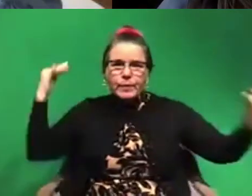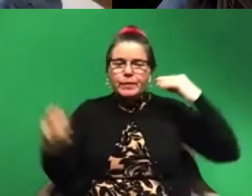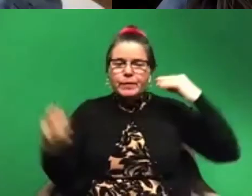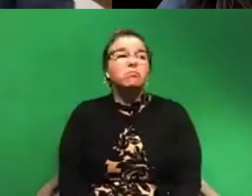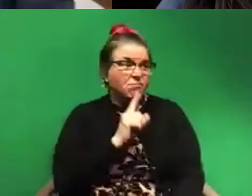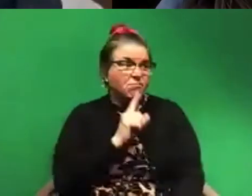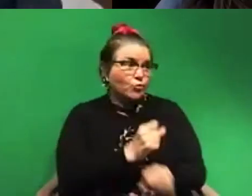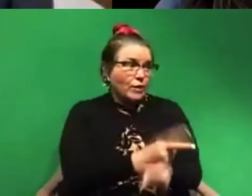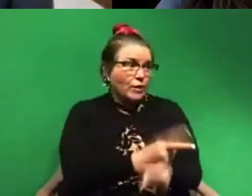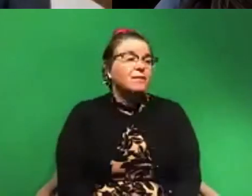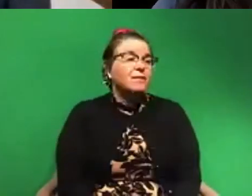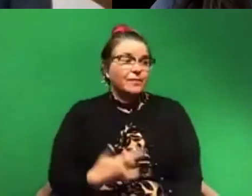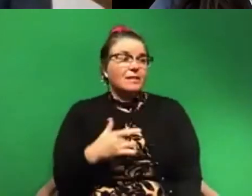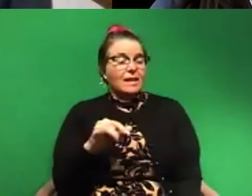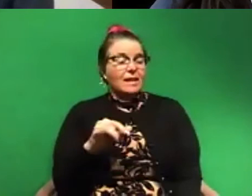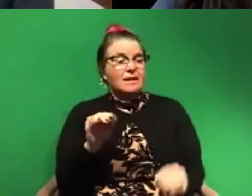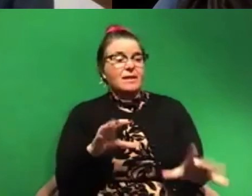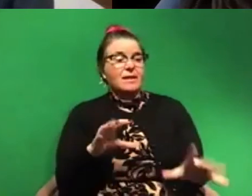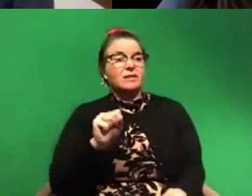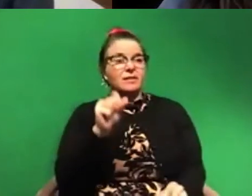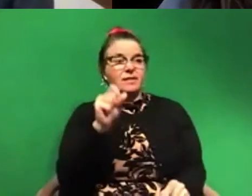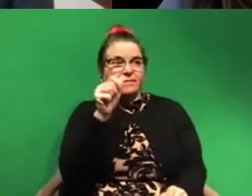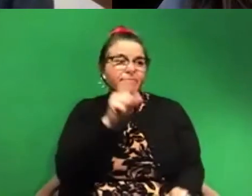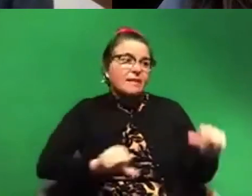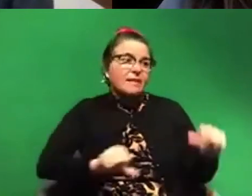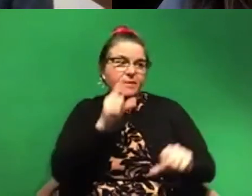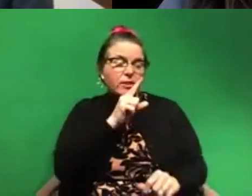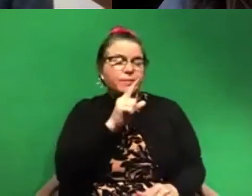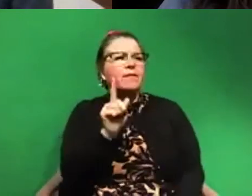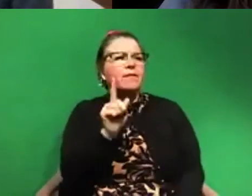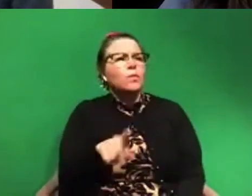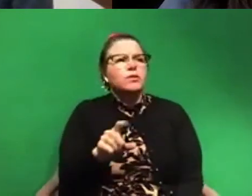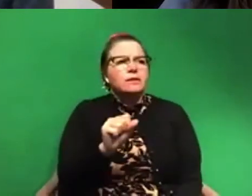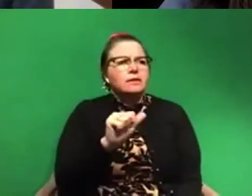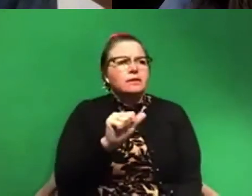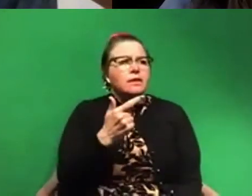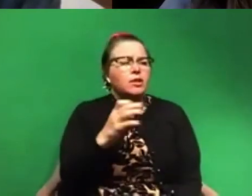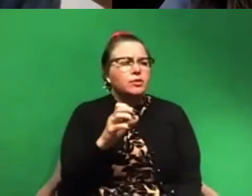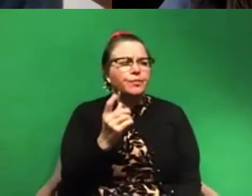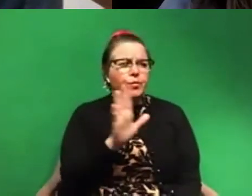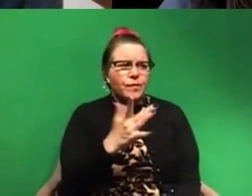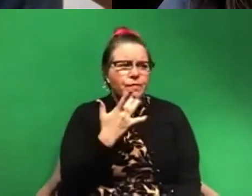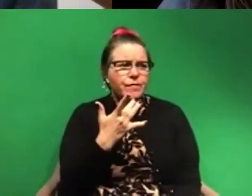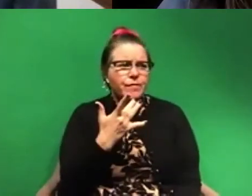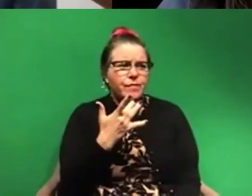Um, so here's a question from Sage. What is your favorite marine animal to work with and research?